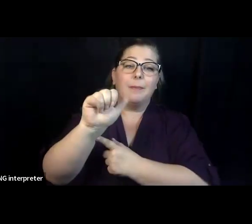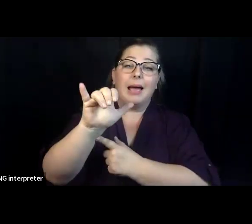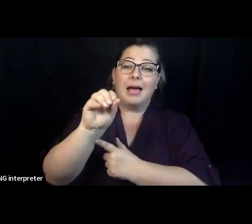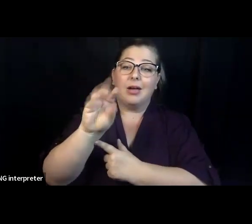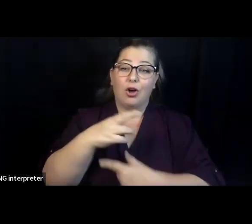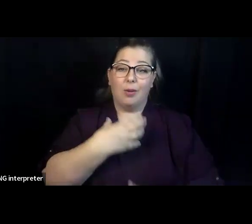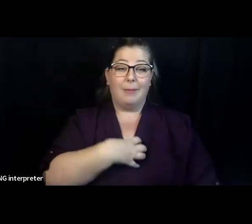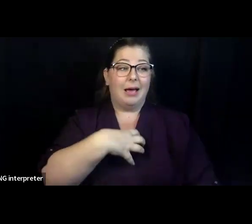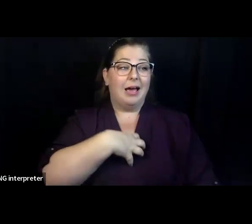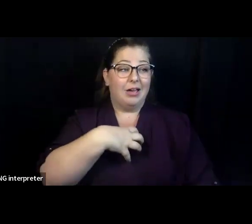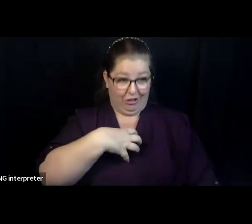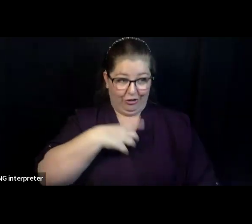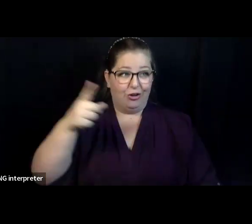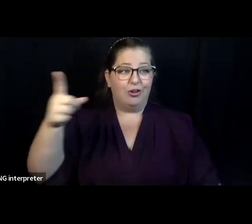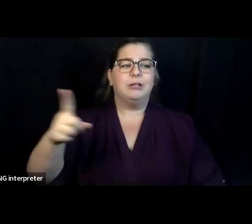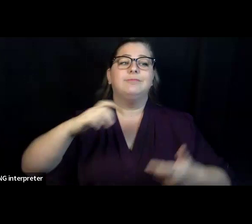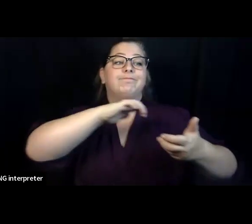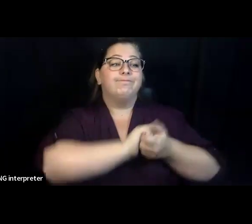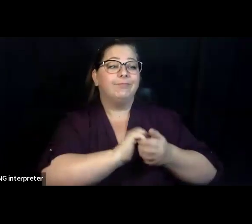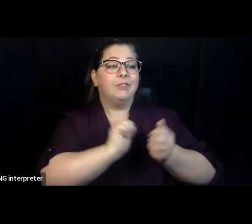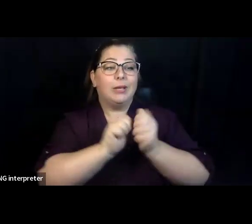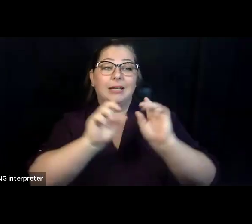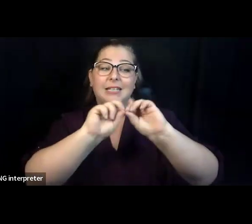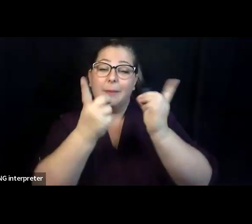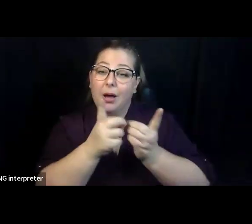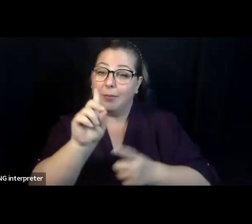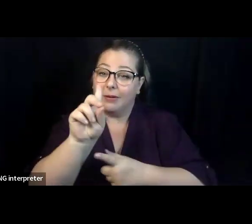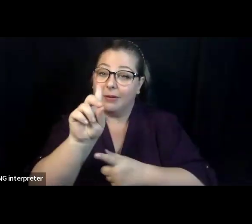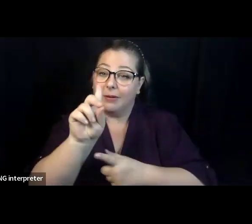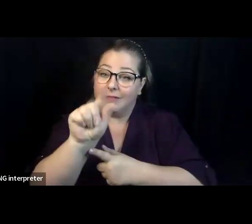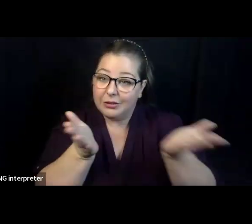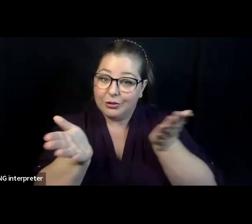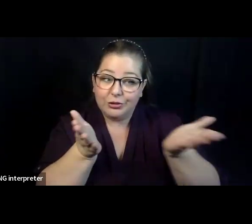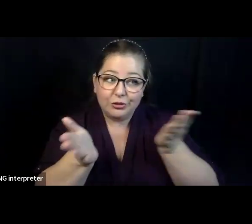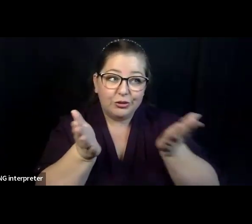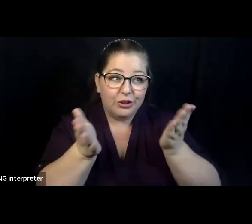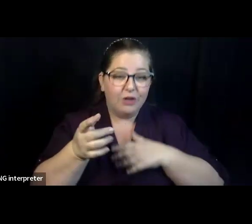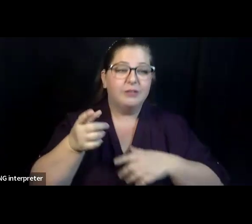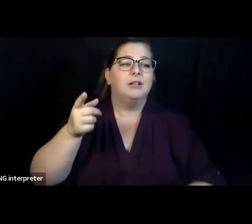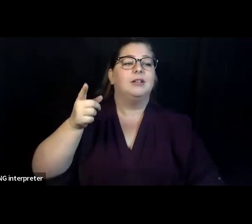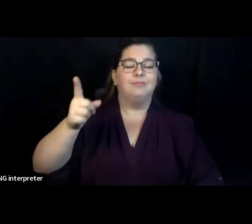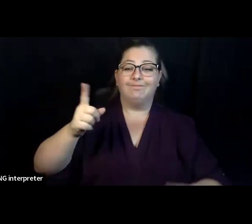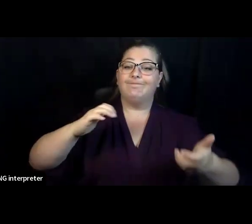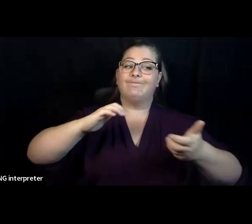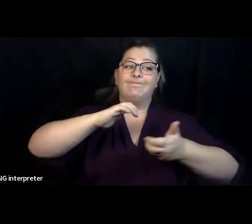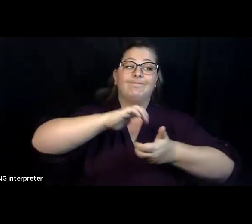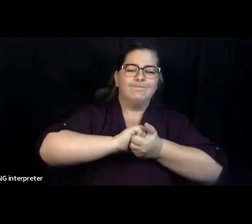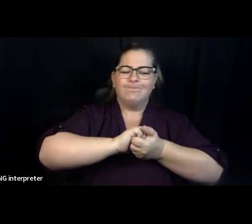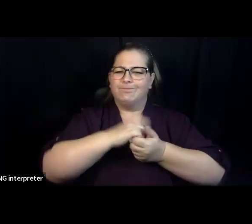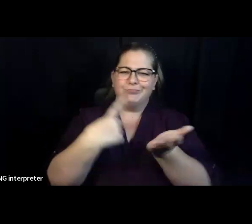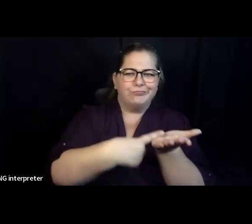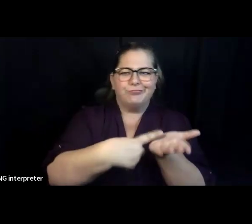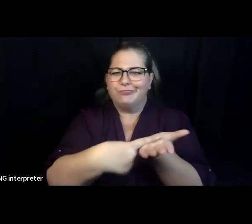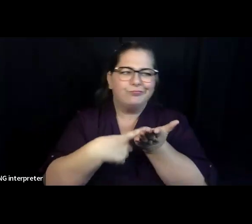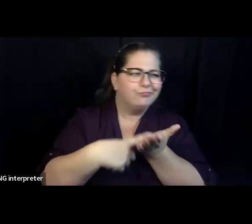Department of Disability and Aging Services, really screwed up this plan of what if we had a disability cultural